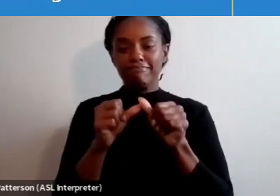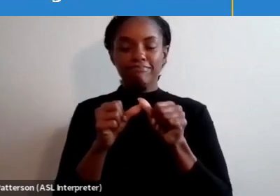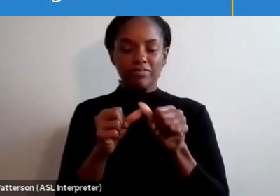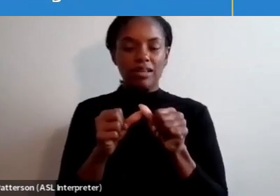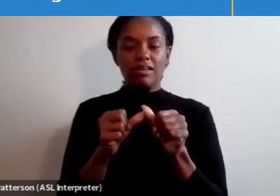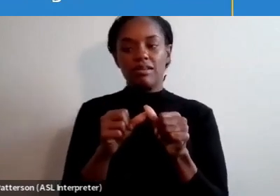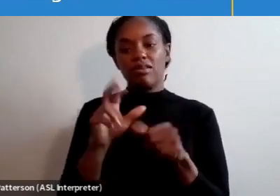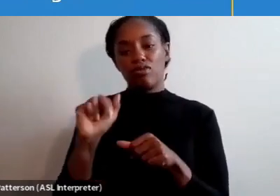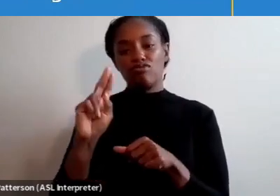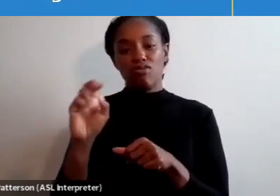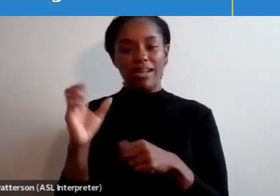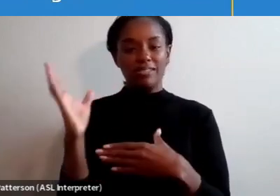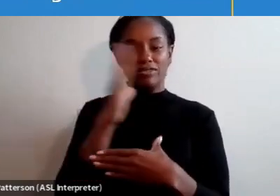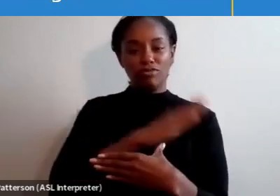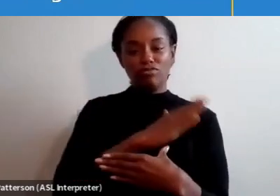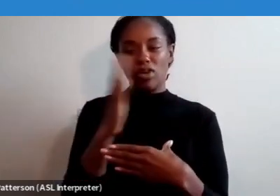range of our skills.